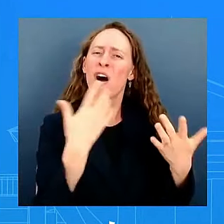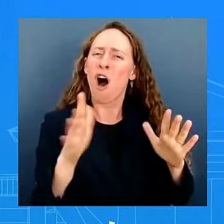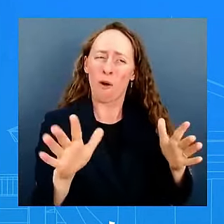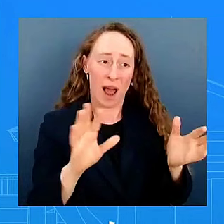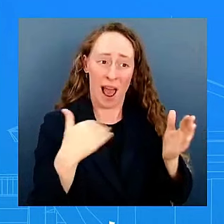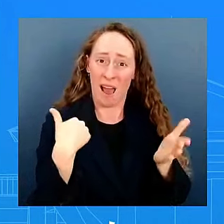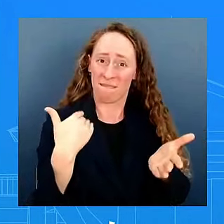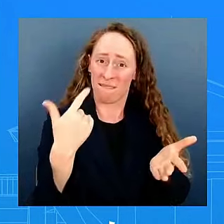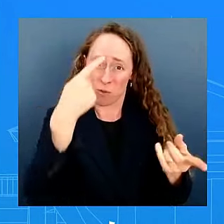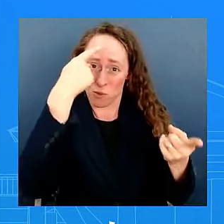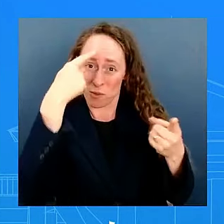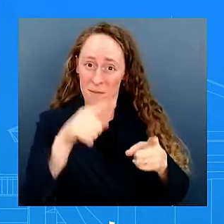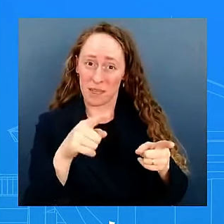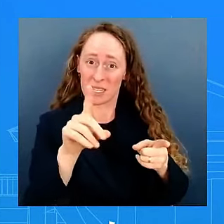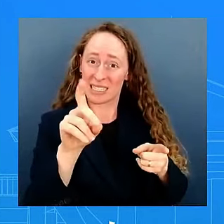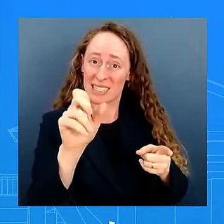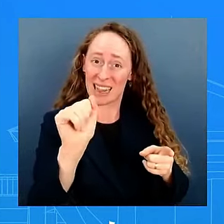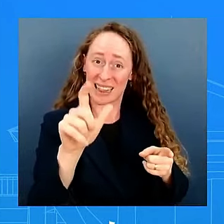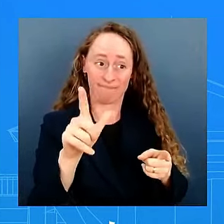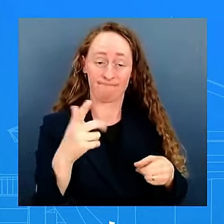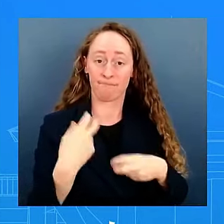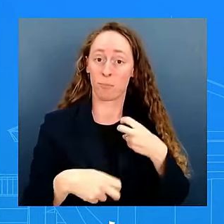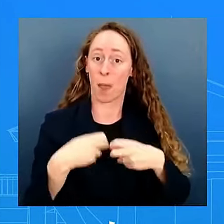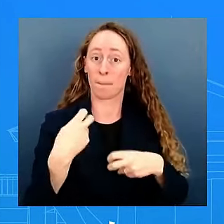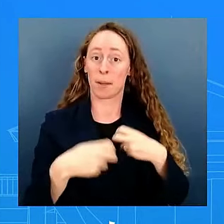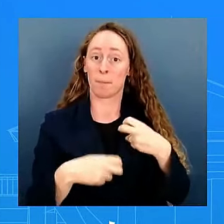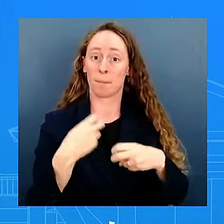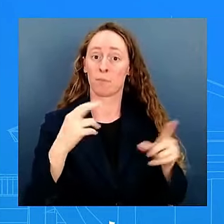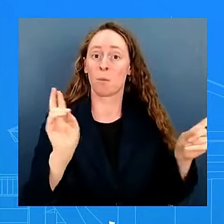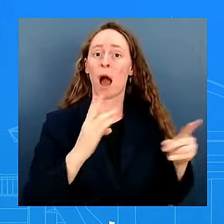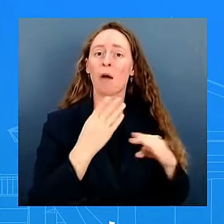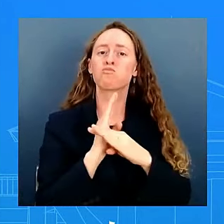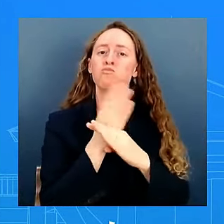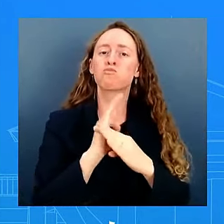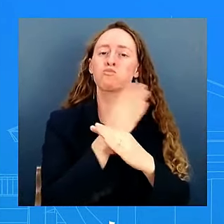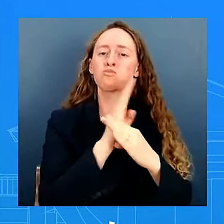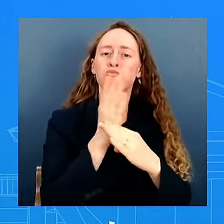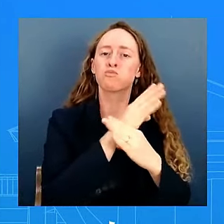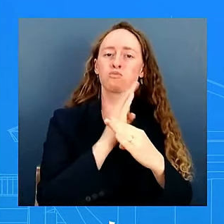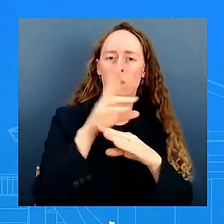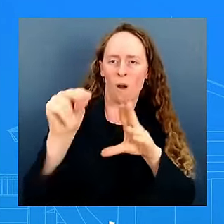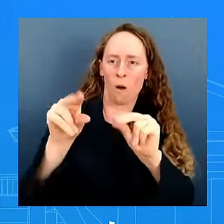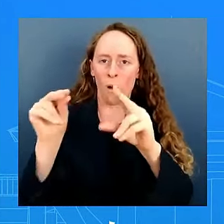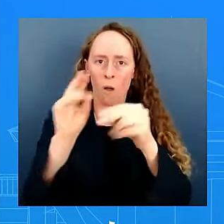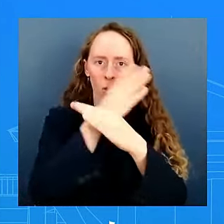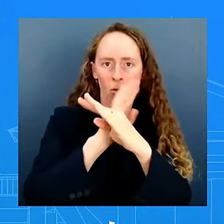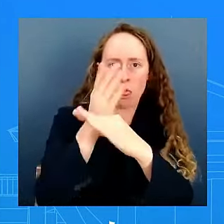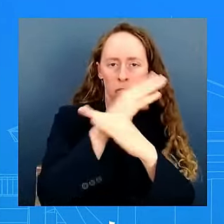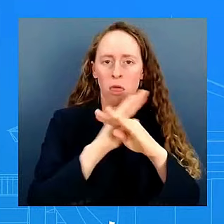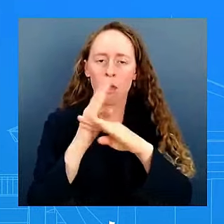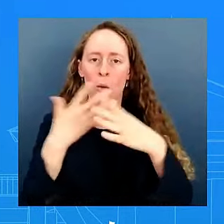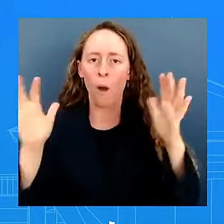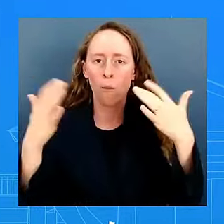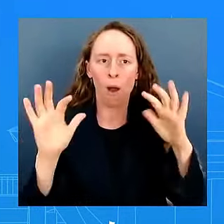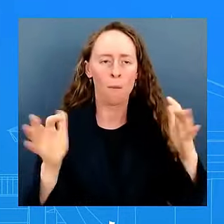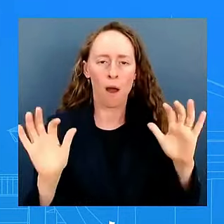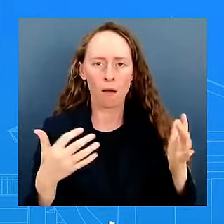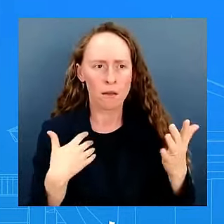they're voting against their own deal that doesn't make any sense where sense where's the sense in that where's the sense in that